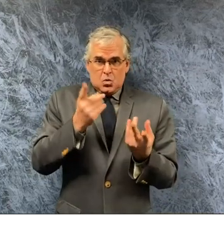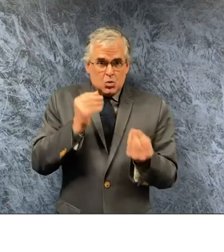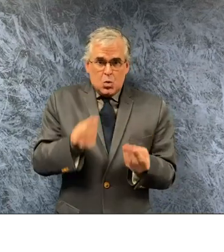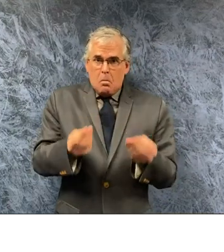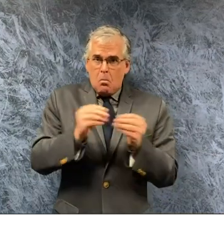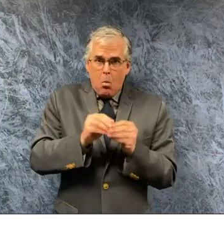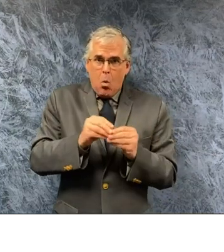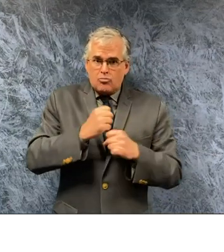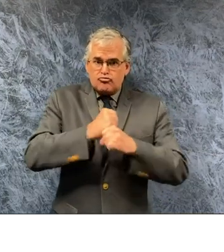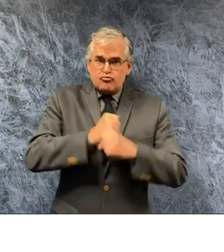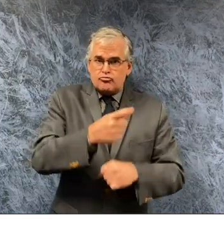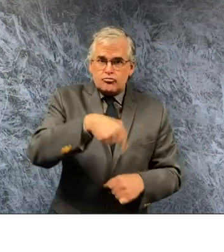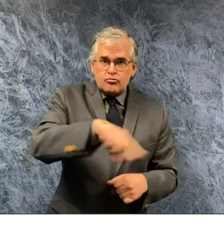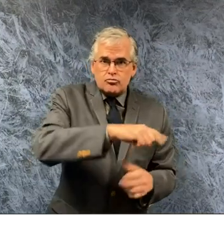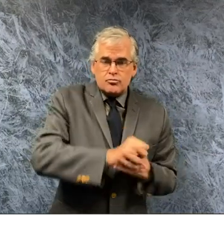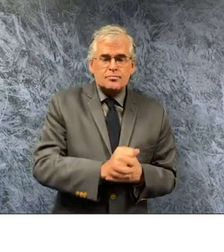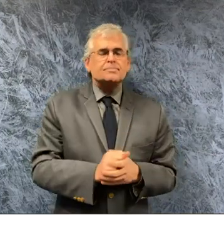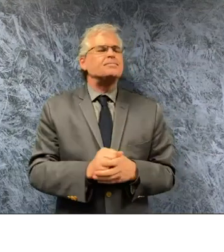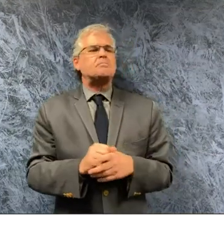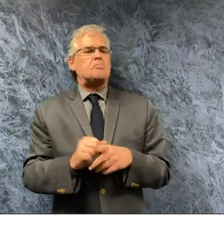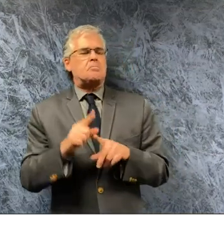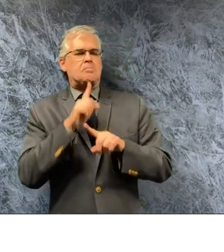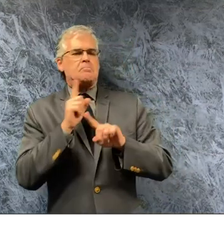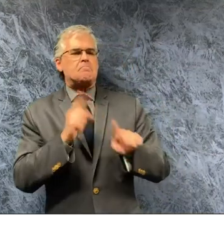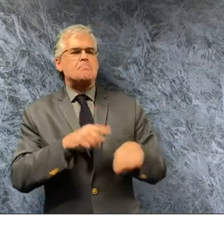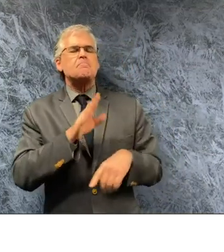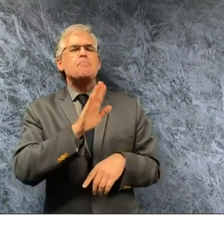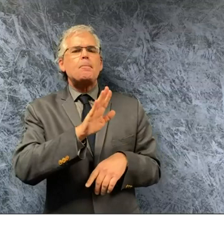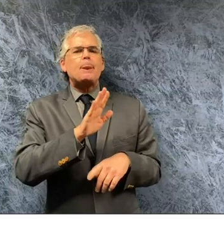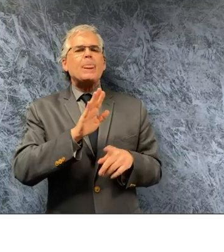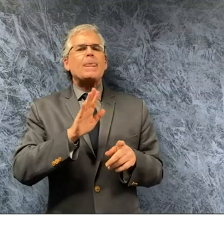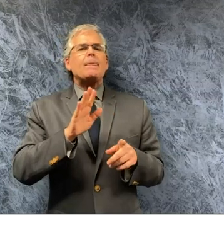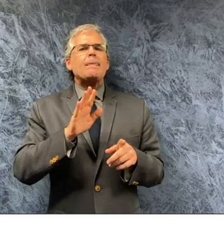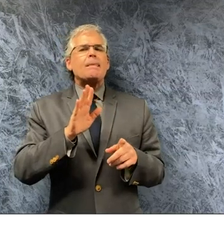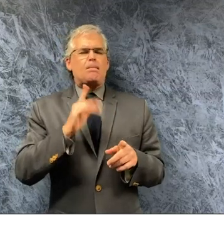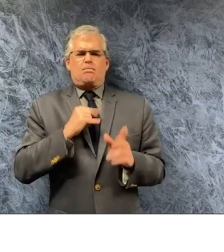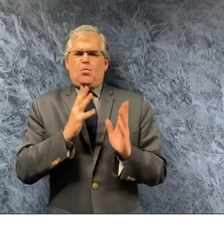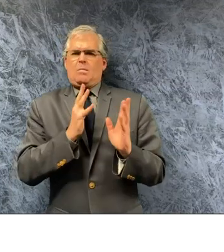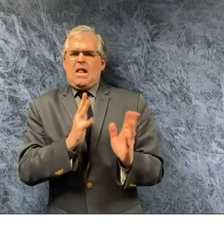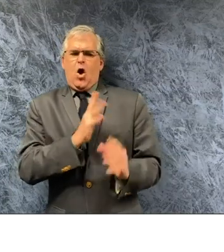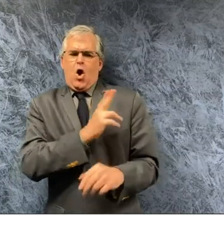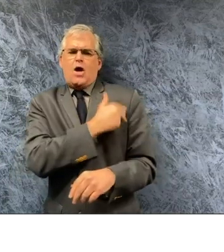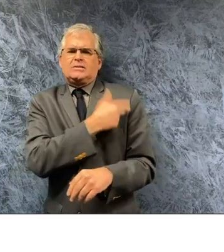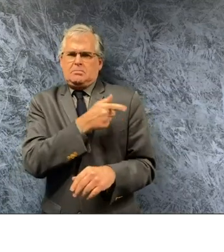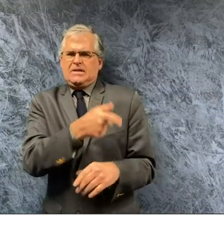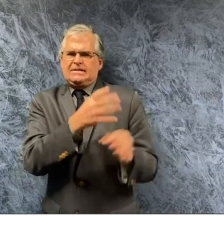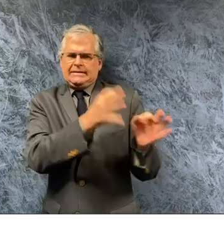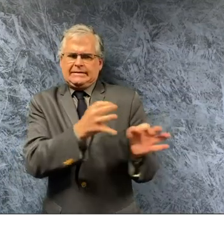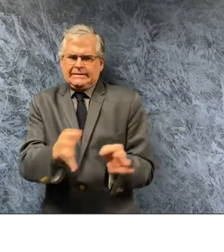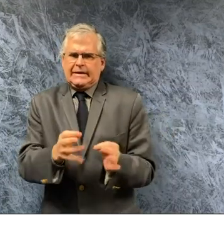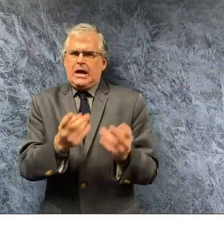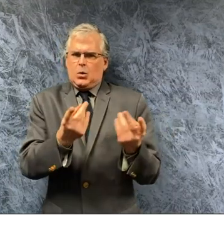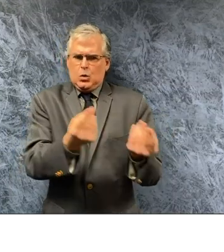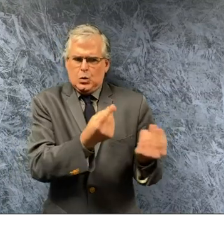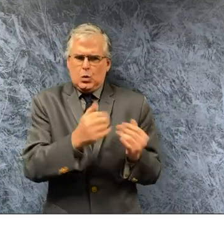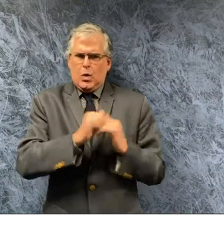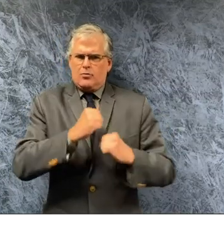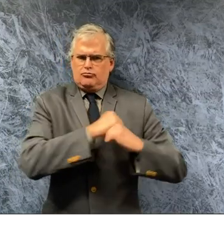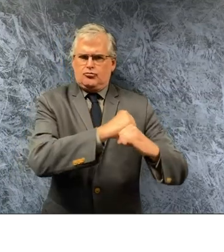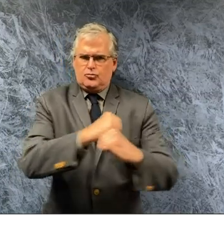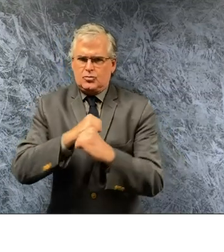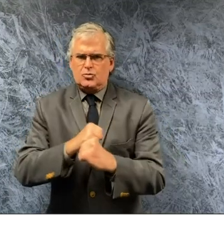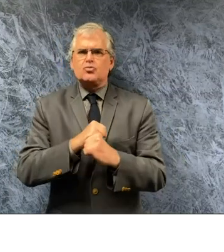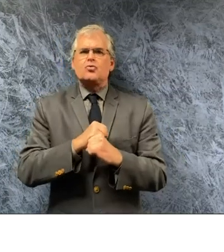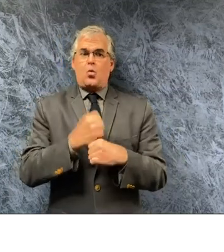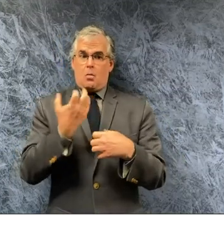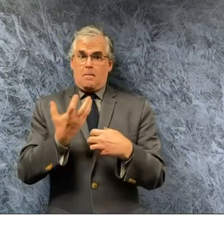what their policies are we you know we've clearly that's been an emphasis on ppe and we've got a lot more coming in and the main priority there was to protect